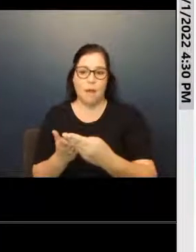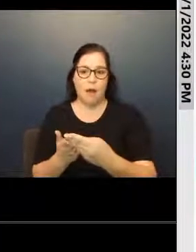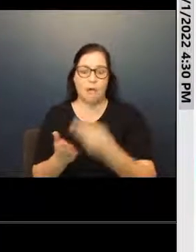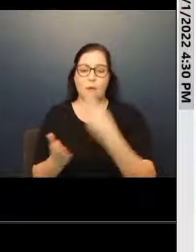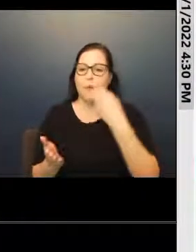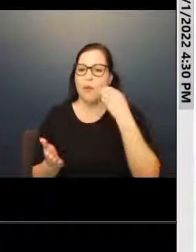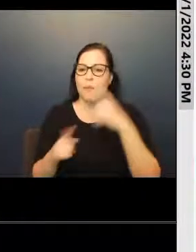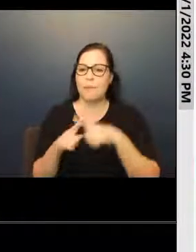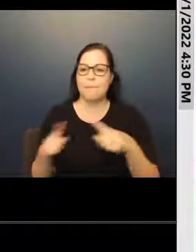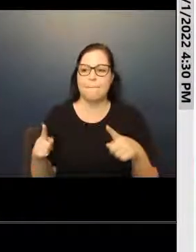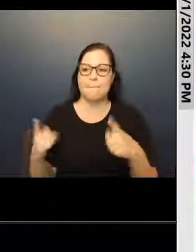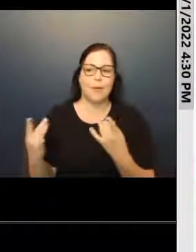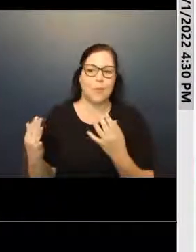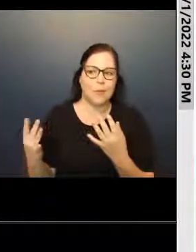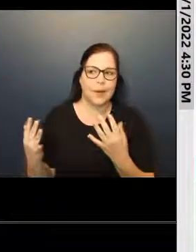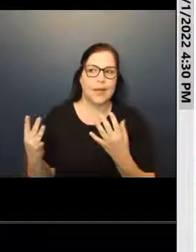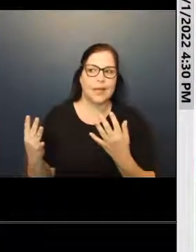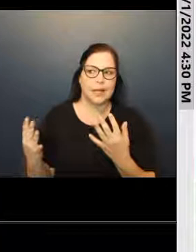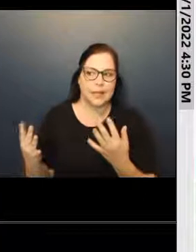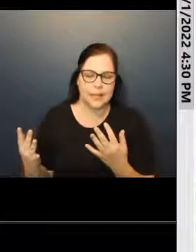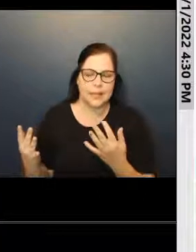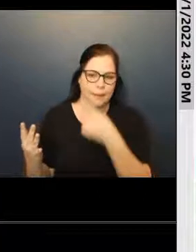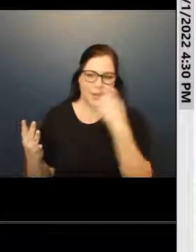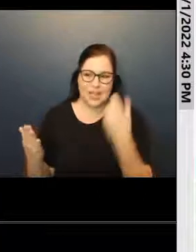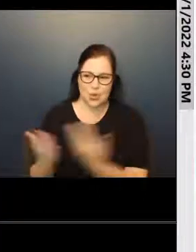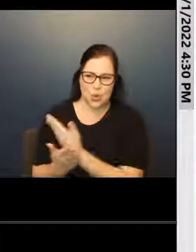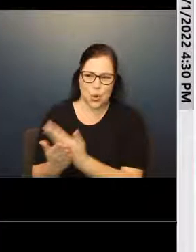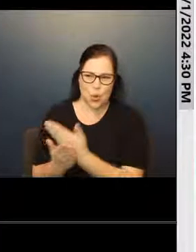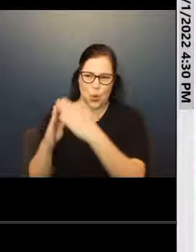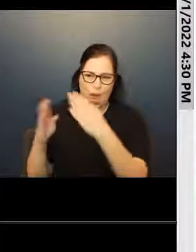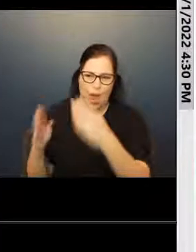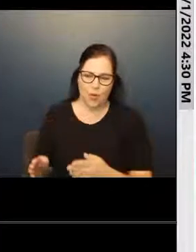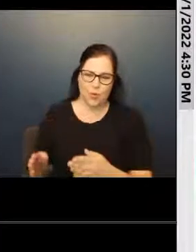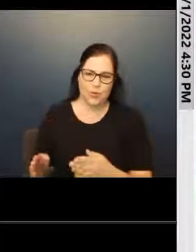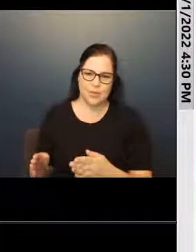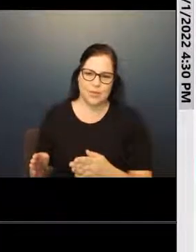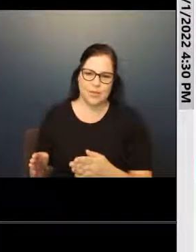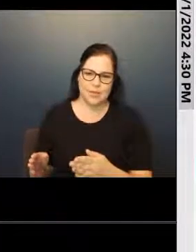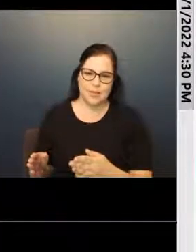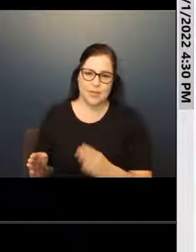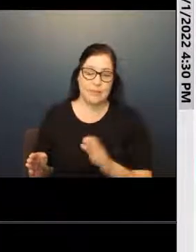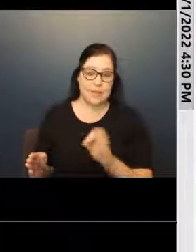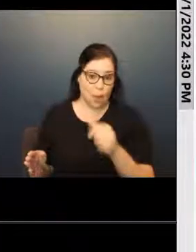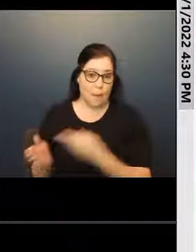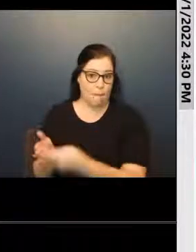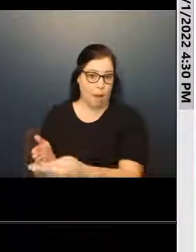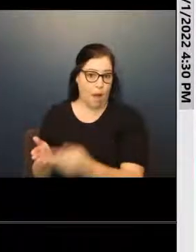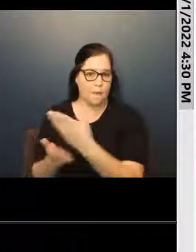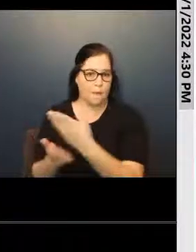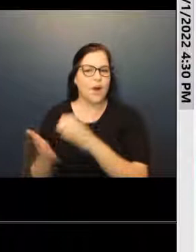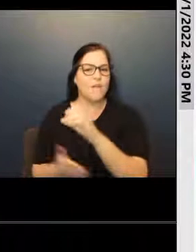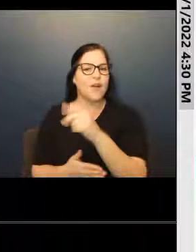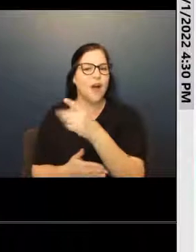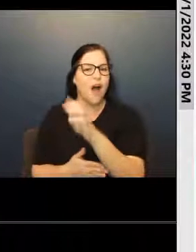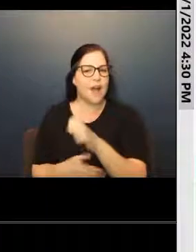but there's been tenants under lease on their new property to move. This is a property that CRA purchased as part of the cottage district assemblage.